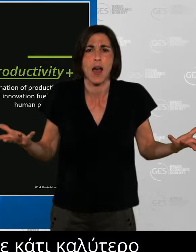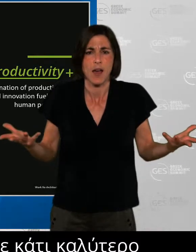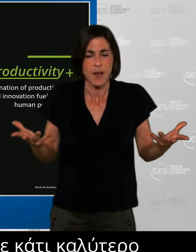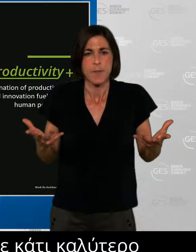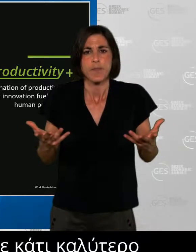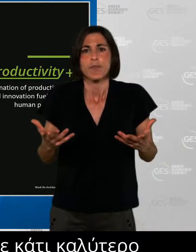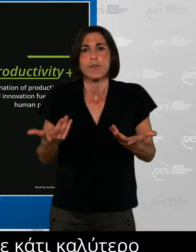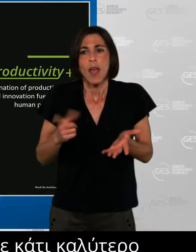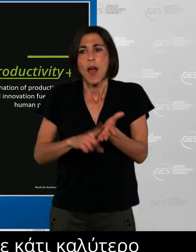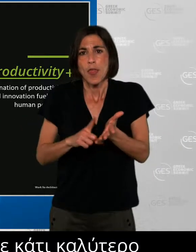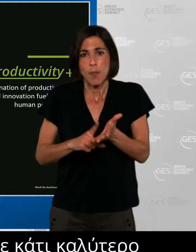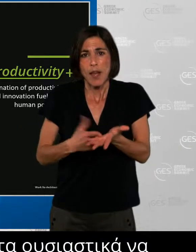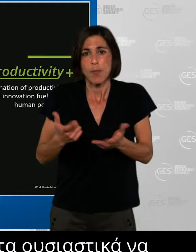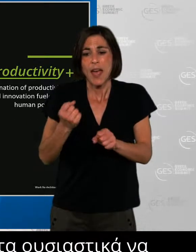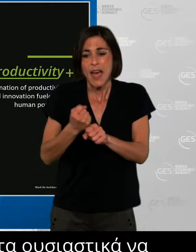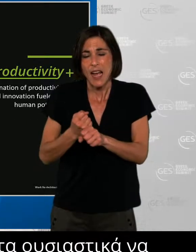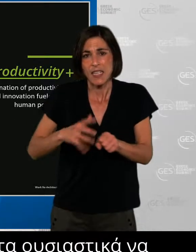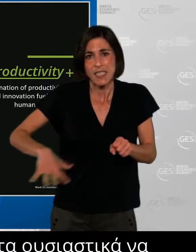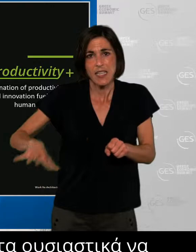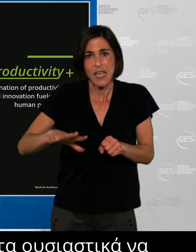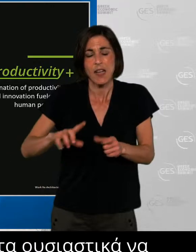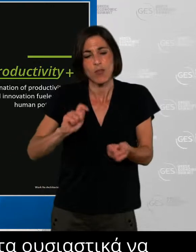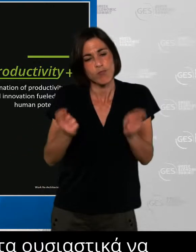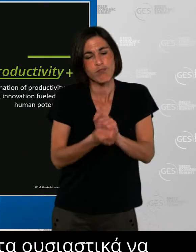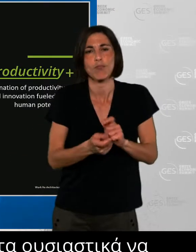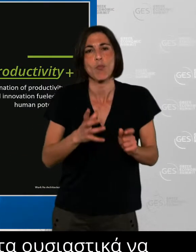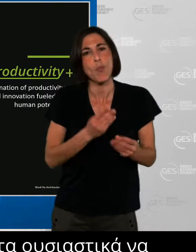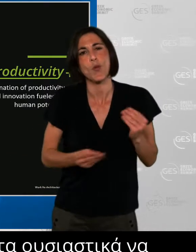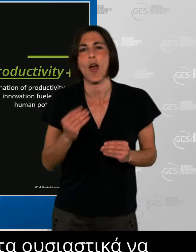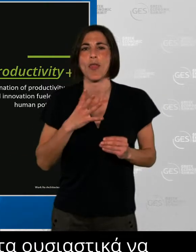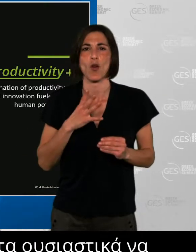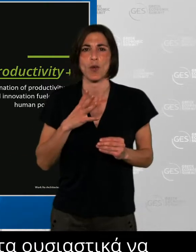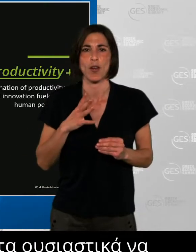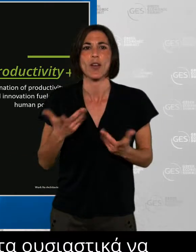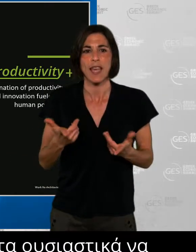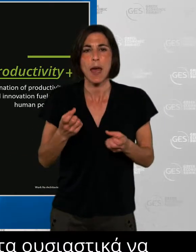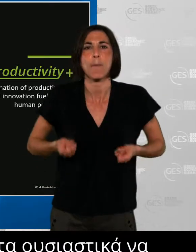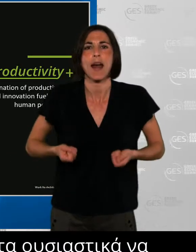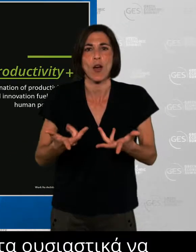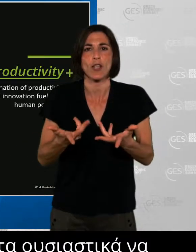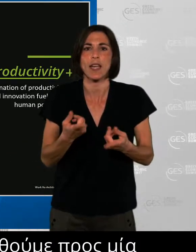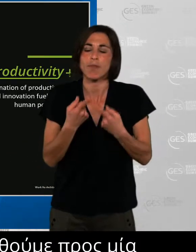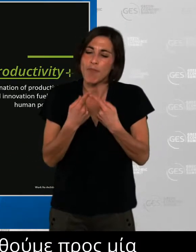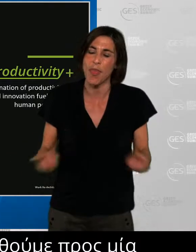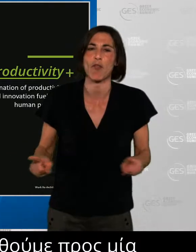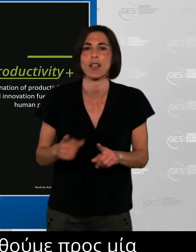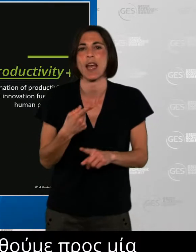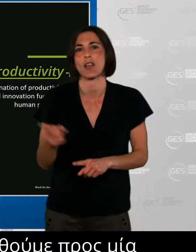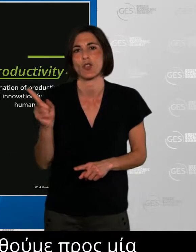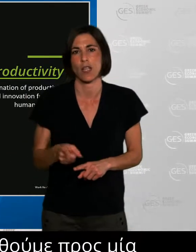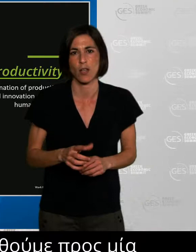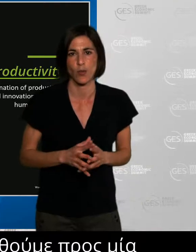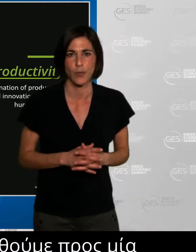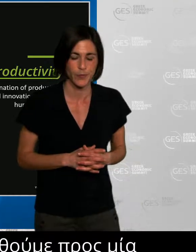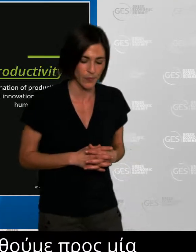a place where productivity is something new and different. It's not about the efficacy and efficiency, but it's much more